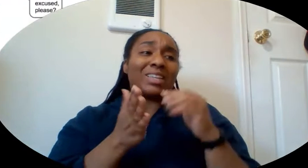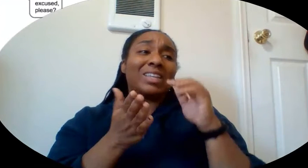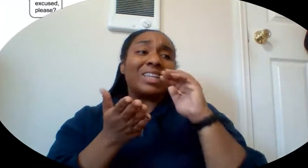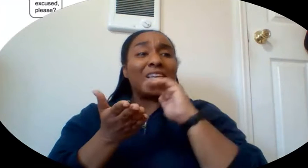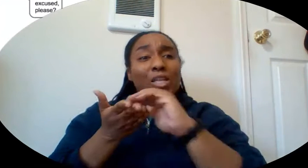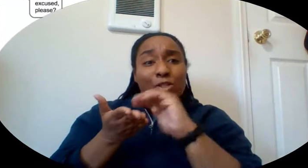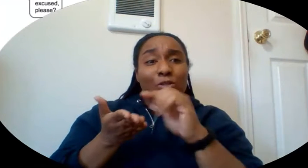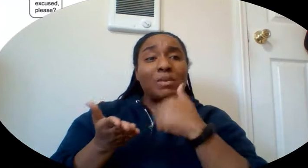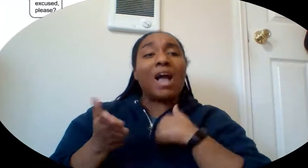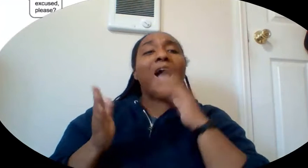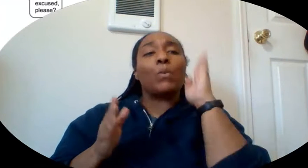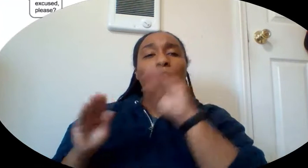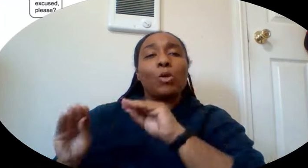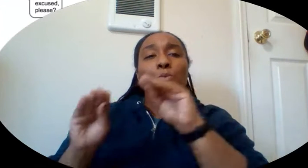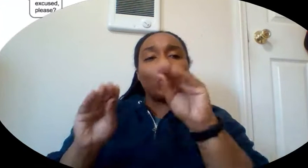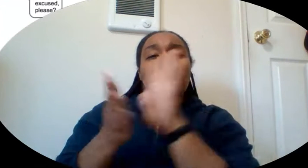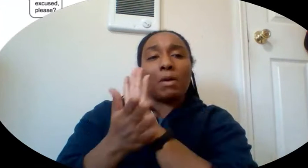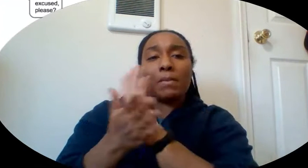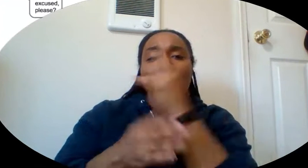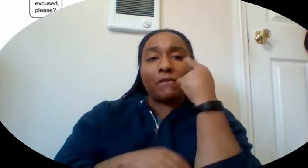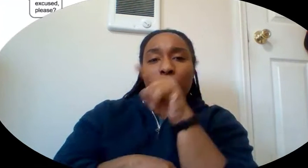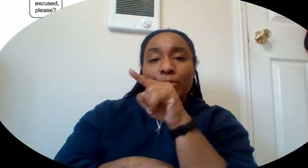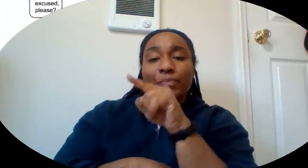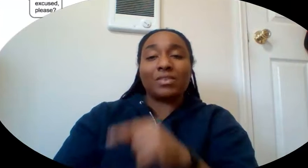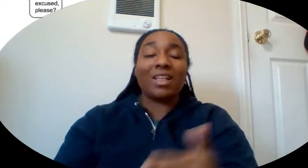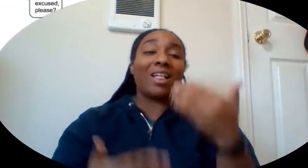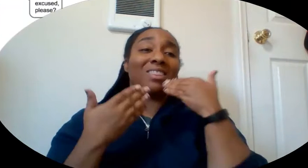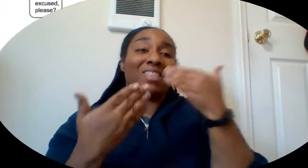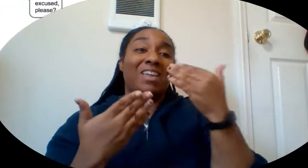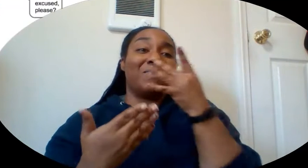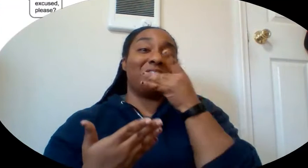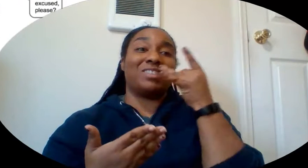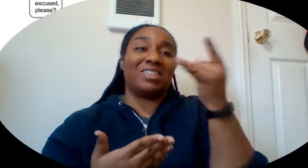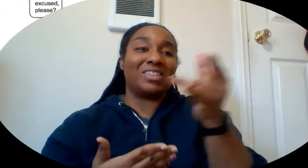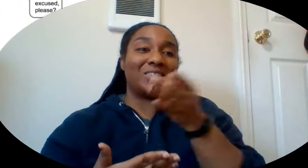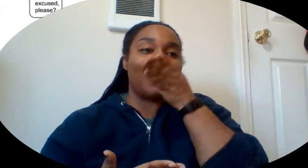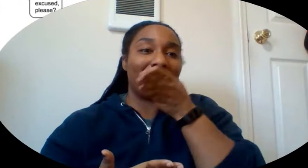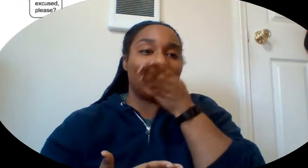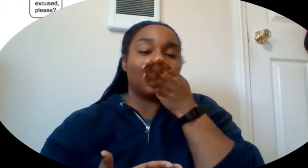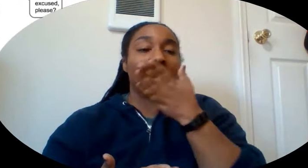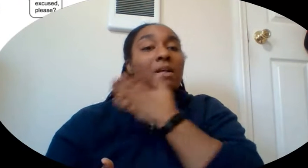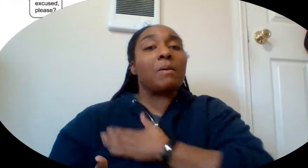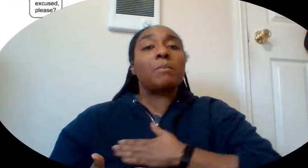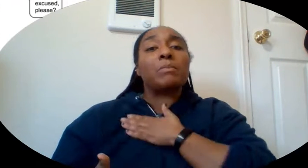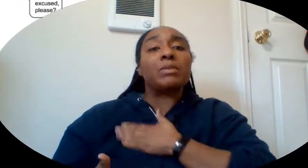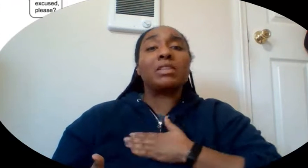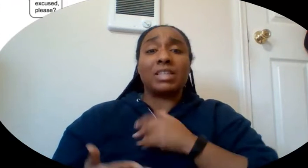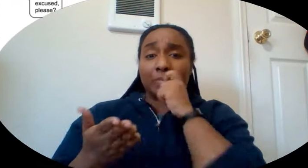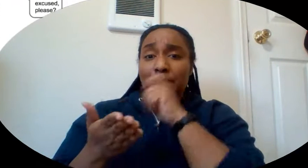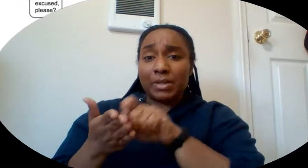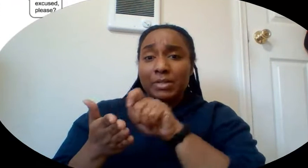I will move my paper for you. Thank you for the delicious breakfast. Please pass the pencil to me.